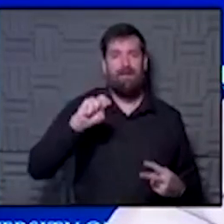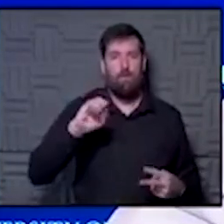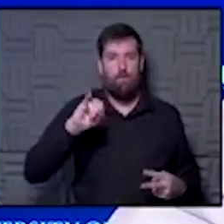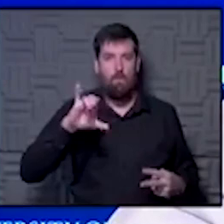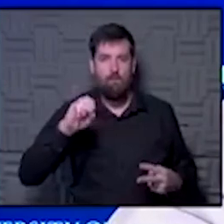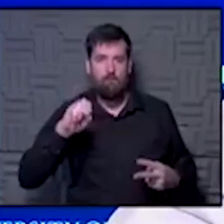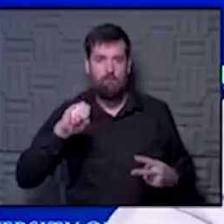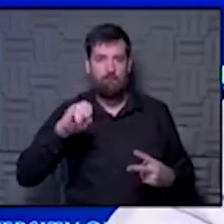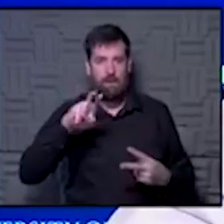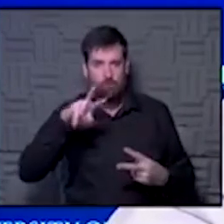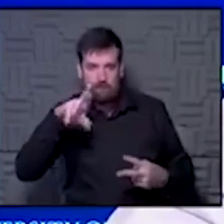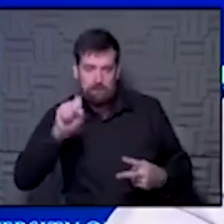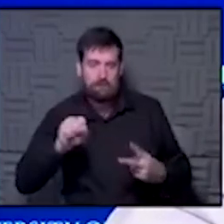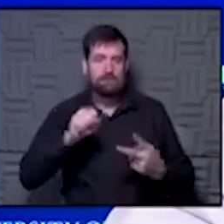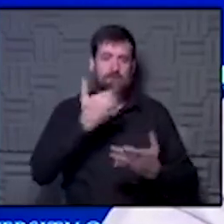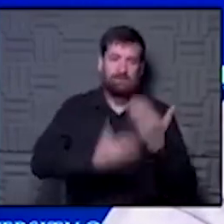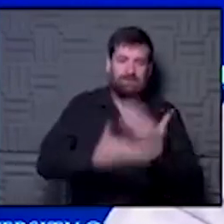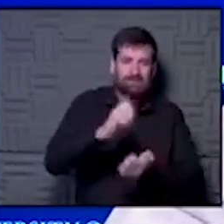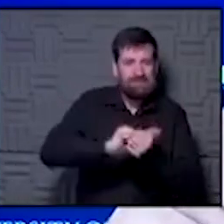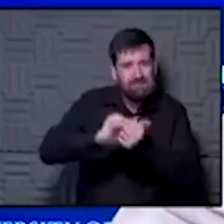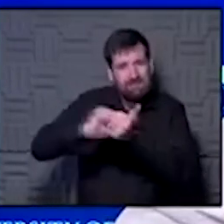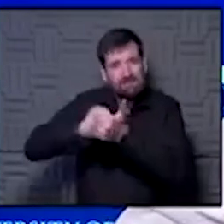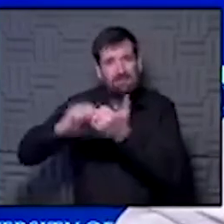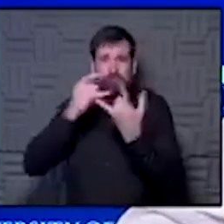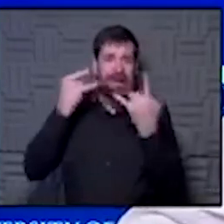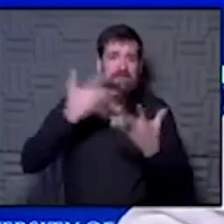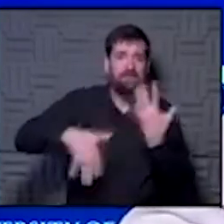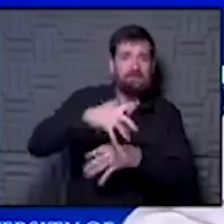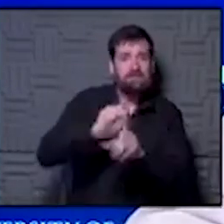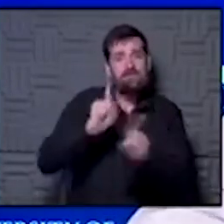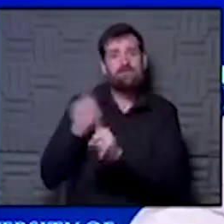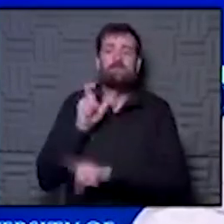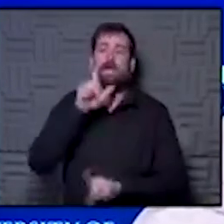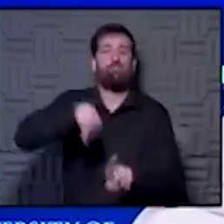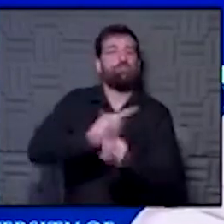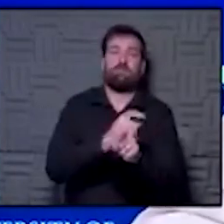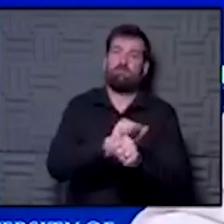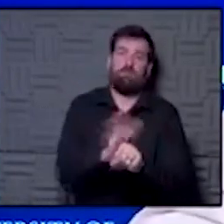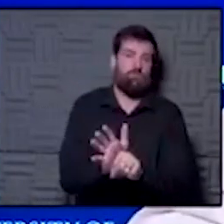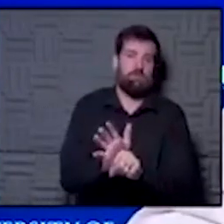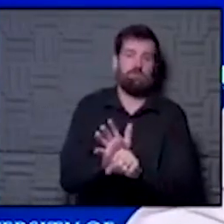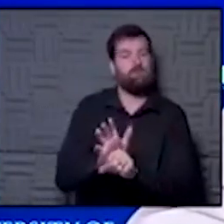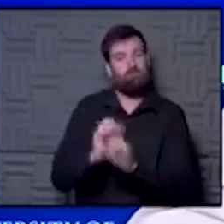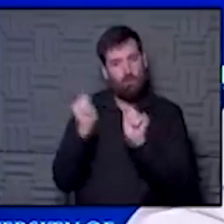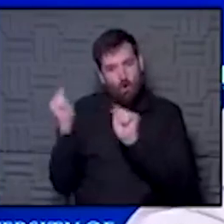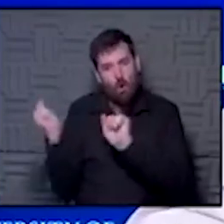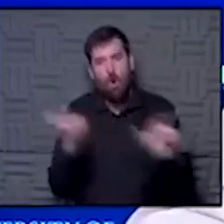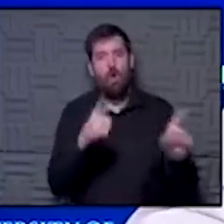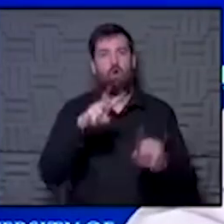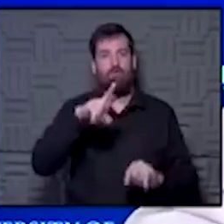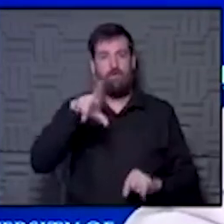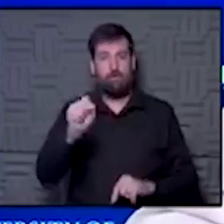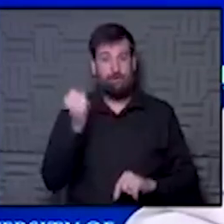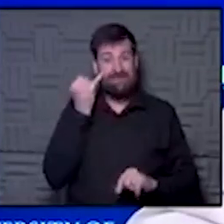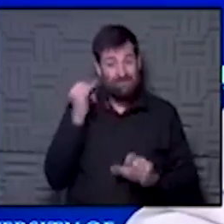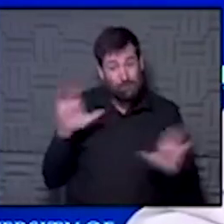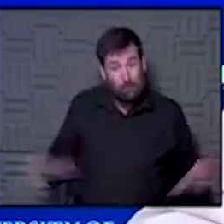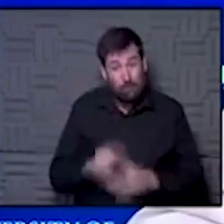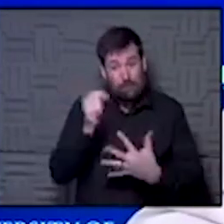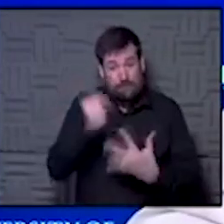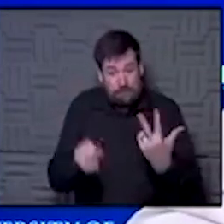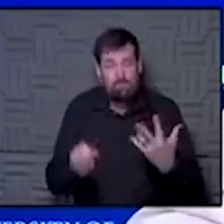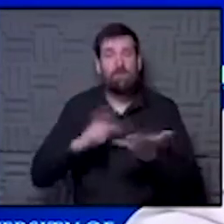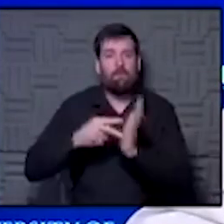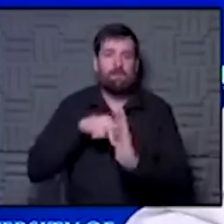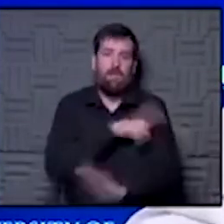mask, keeping your distance, washing your hands, protect you against all those viruses and not just COVID. So the reality is that if you'll do that, it'll help keep